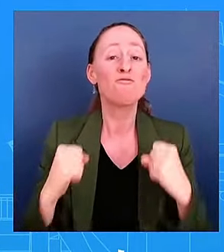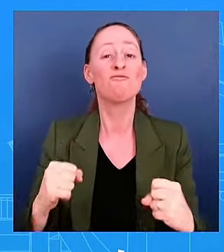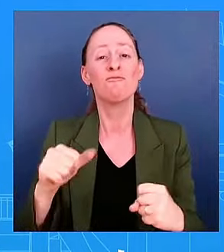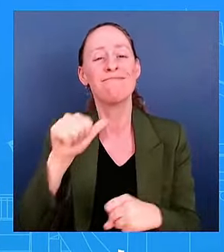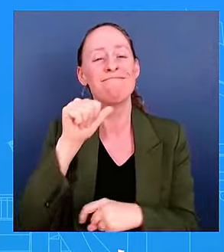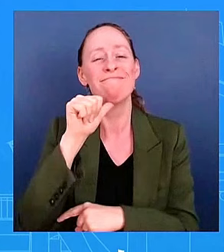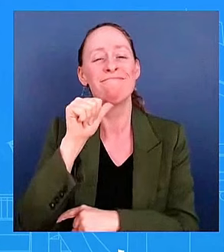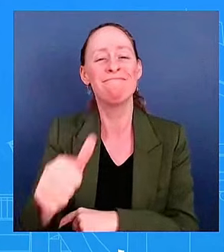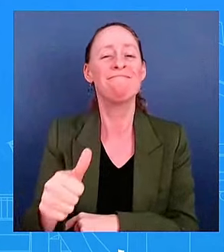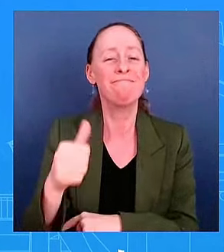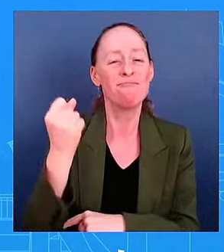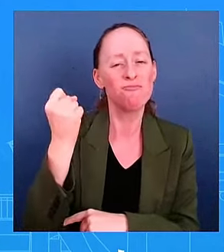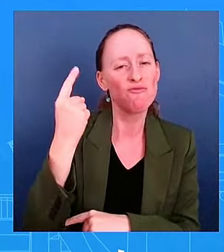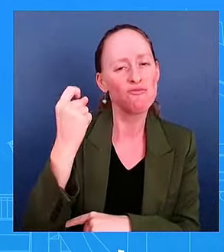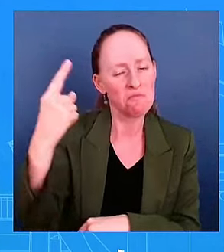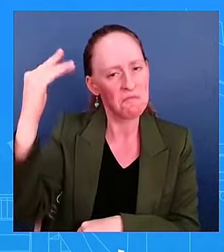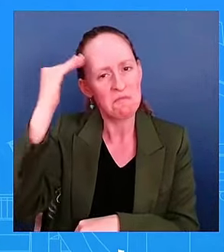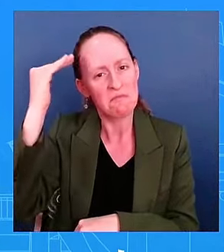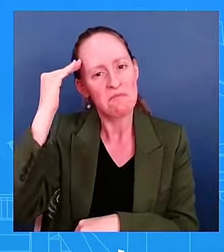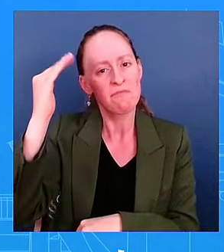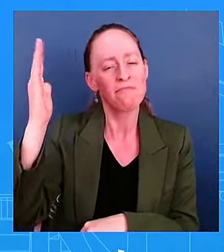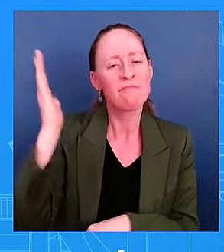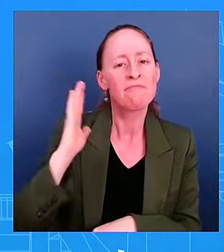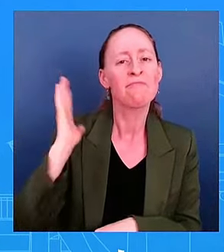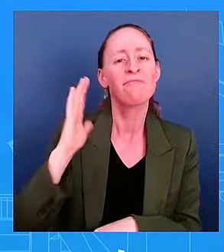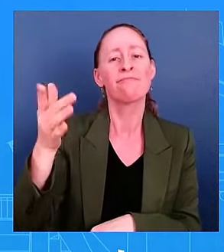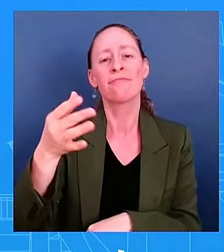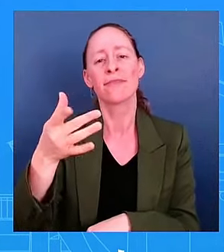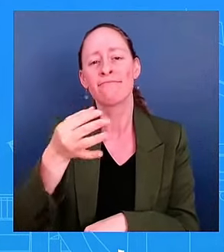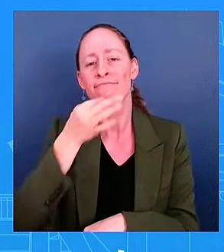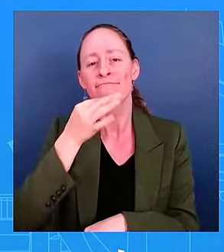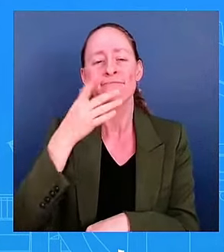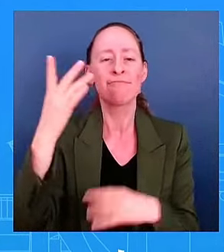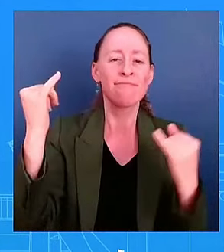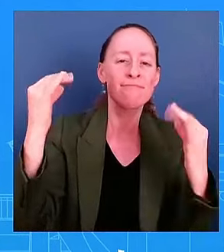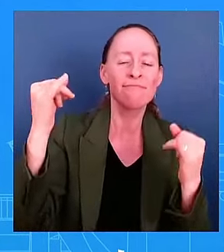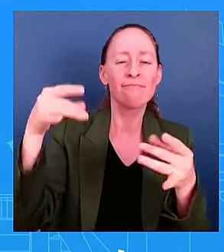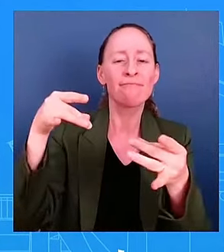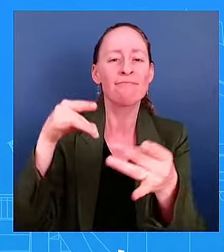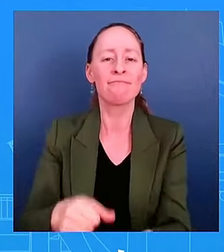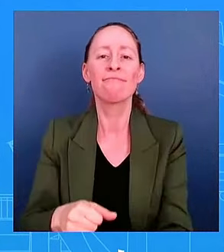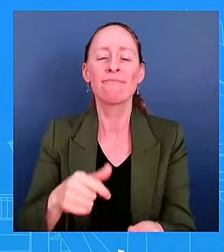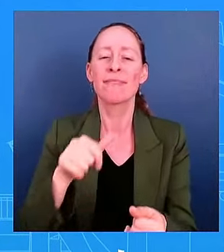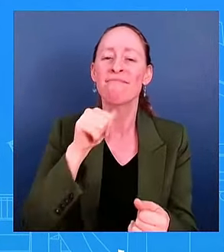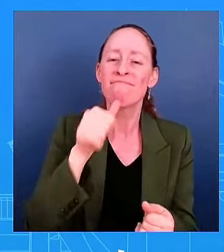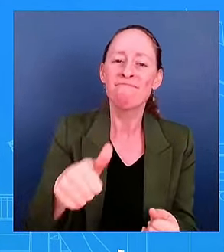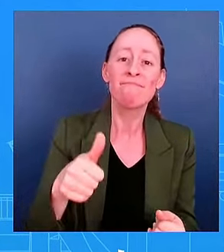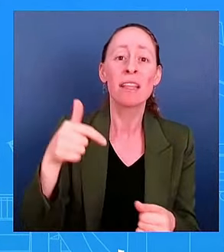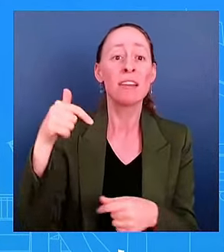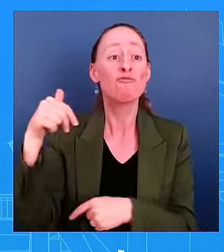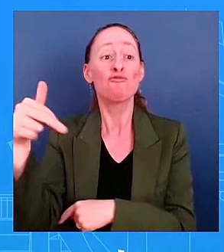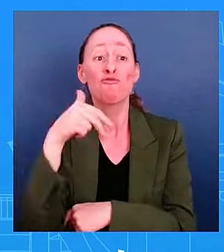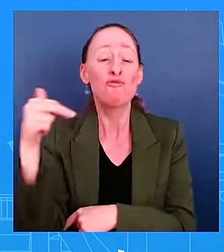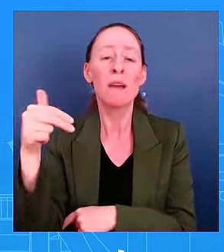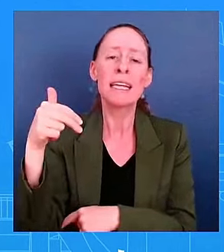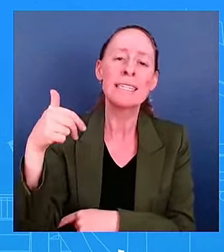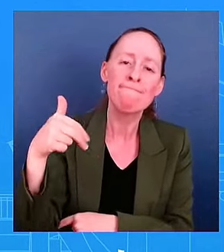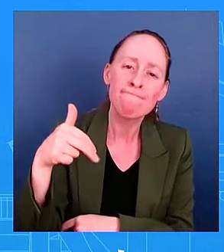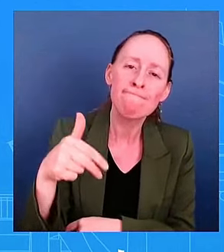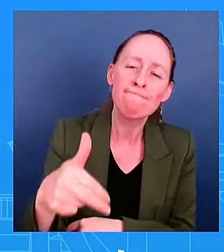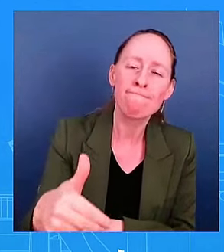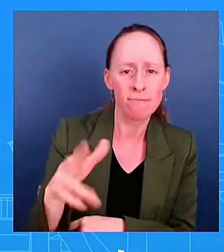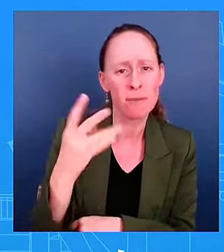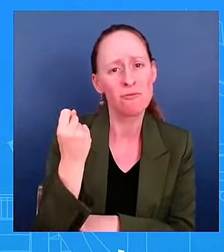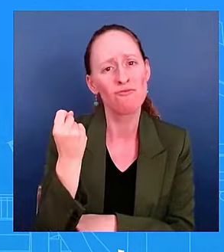as I, as I used to be. I don't walk easily as I used to be. And I said, I don't, I don't debate as well as I used to. He said this. And so